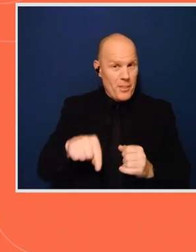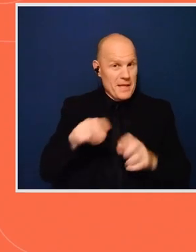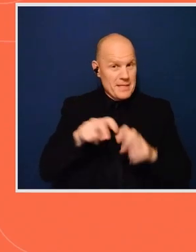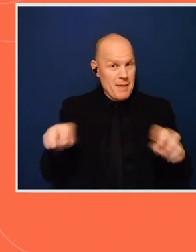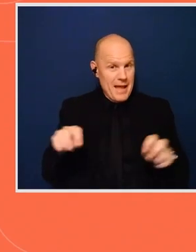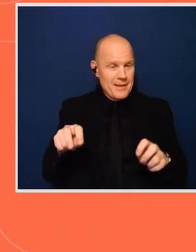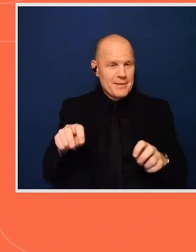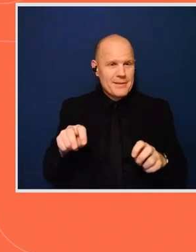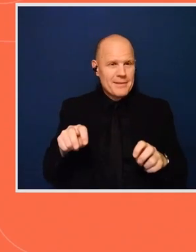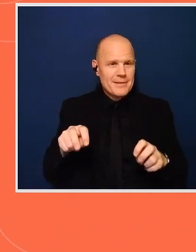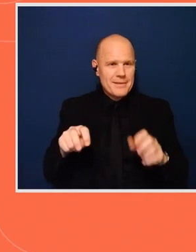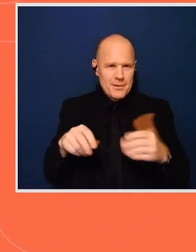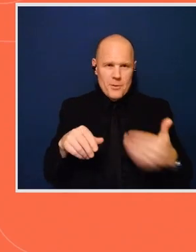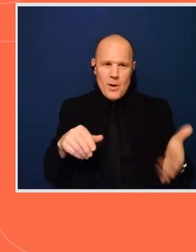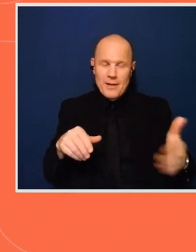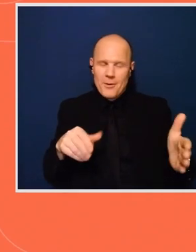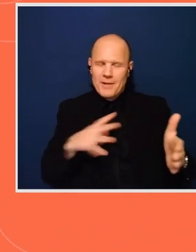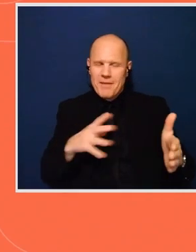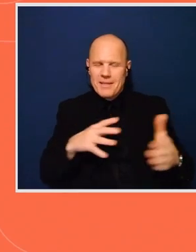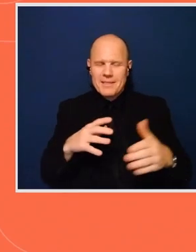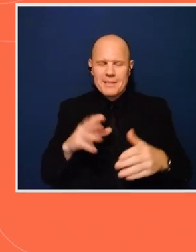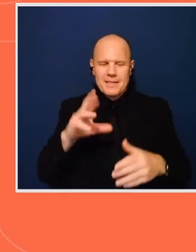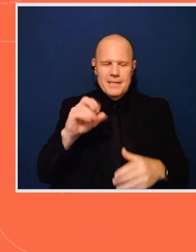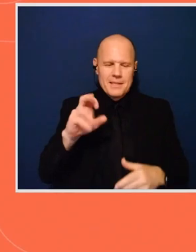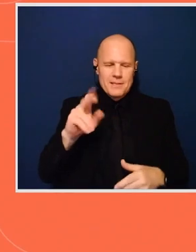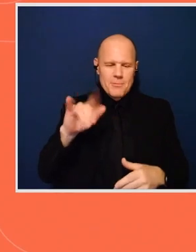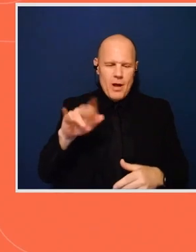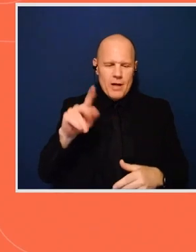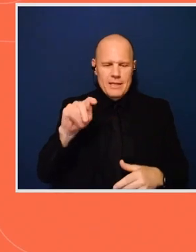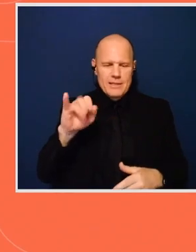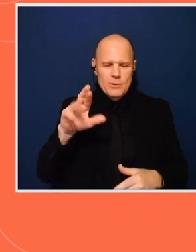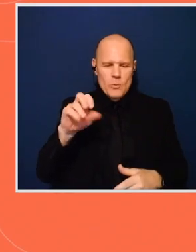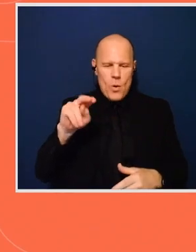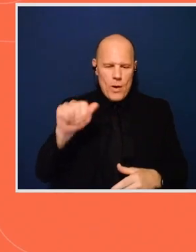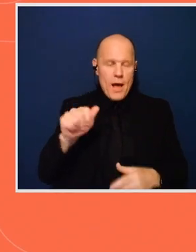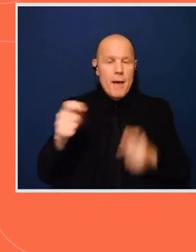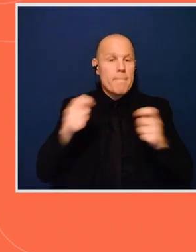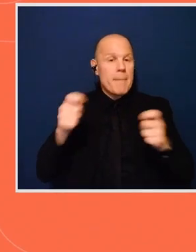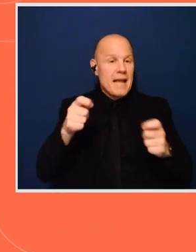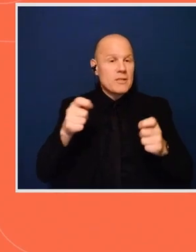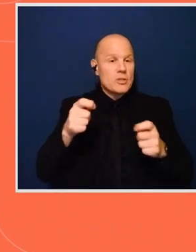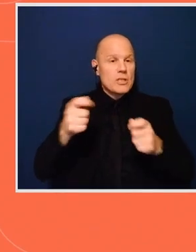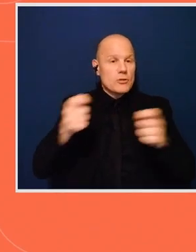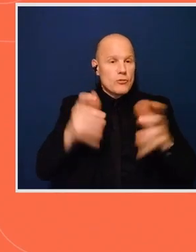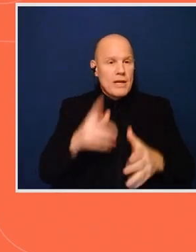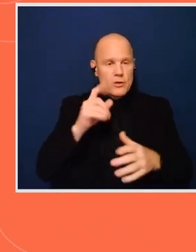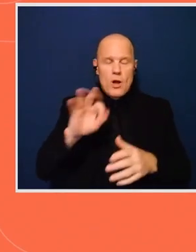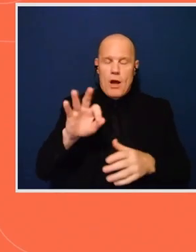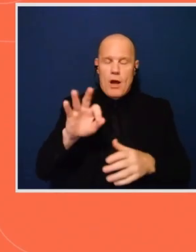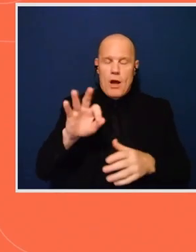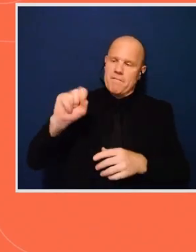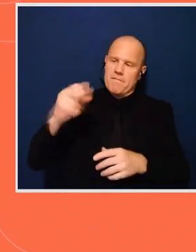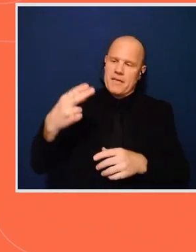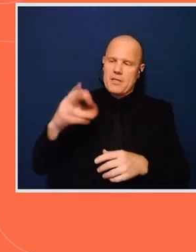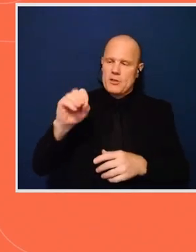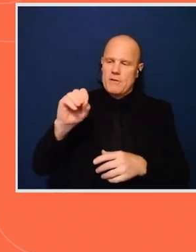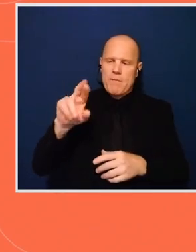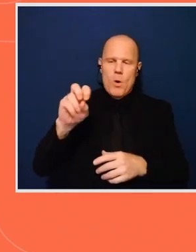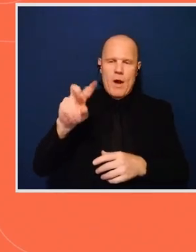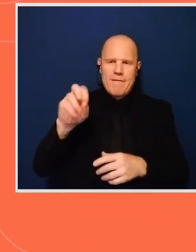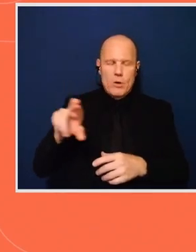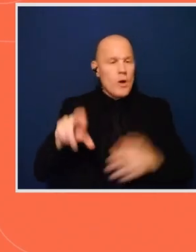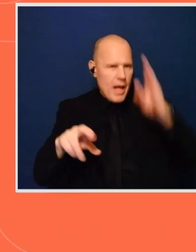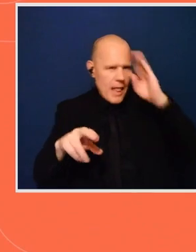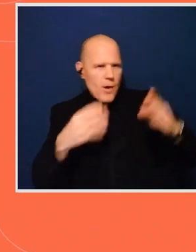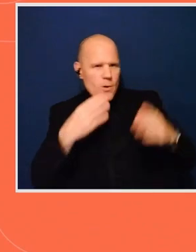no, no. It's Rocky Sanchez-Sirona, who is the managing director of Fish Forever. Thank you, Rocky. Hello. Good morning, everyone.